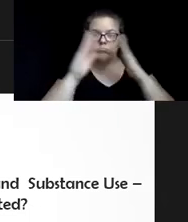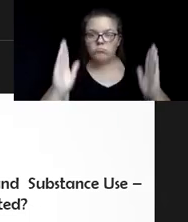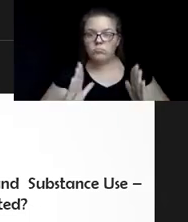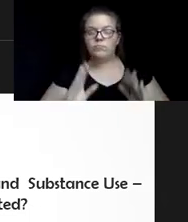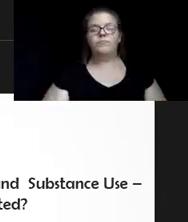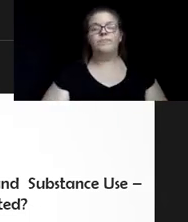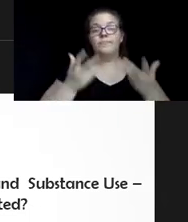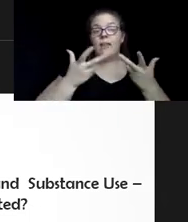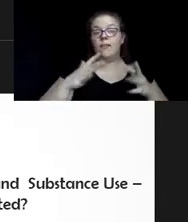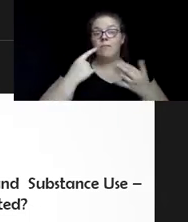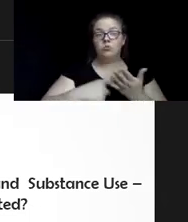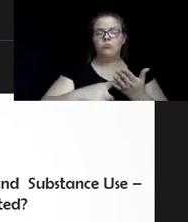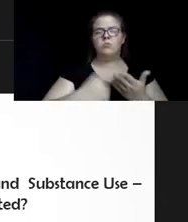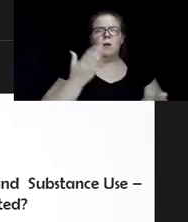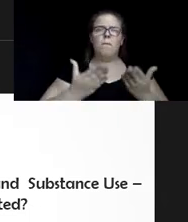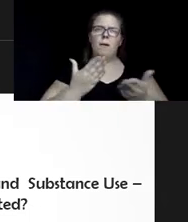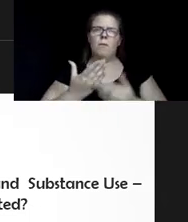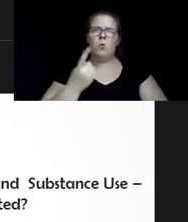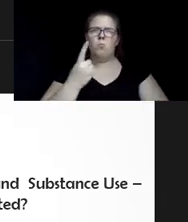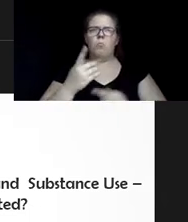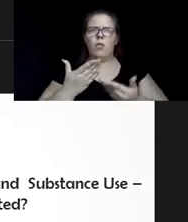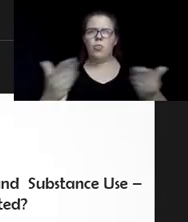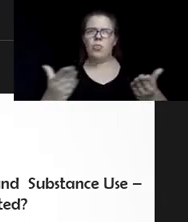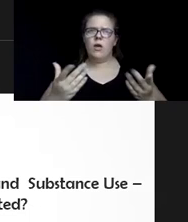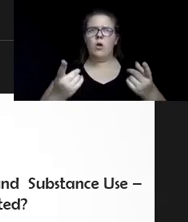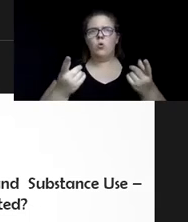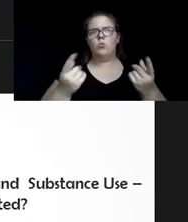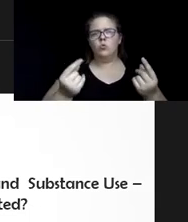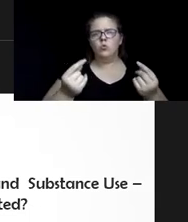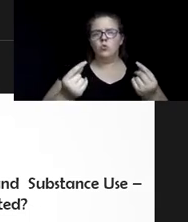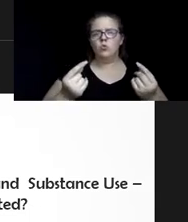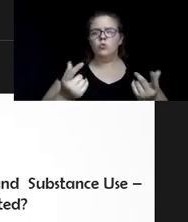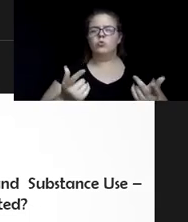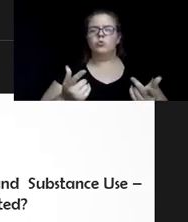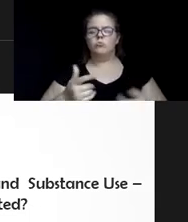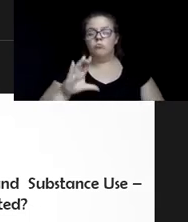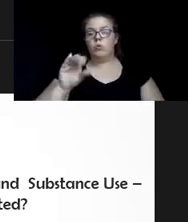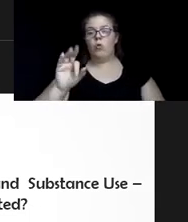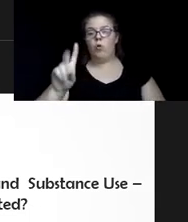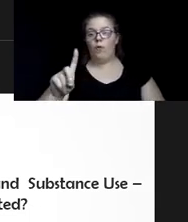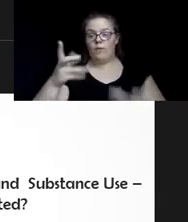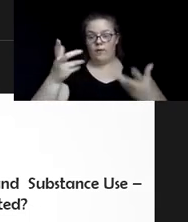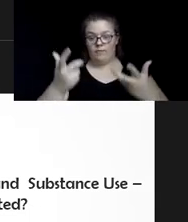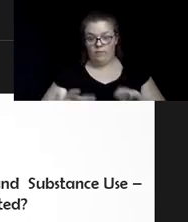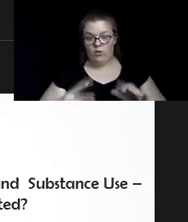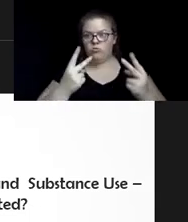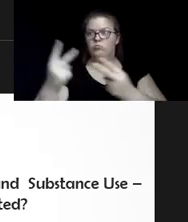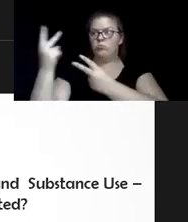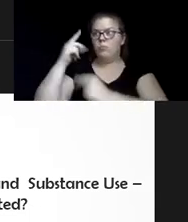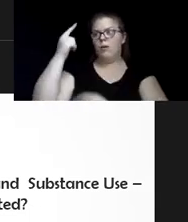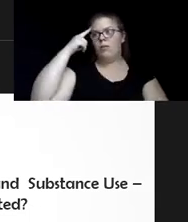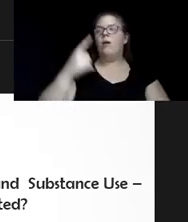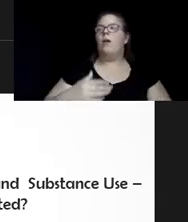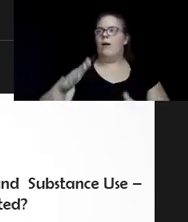maybe they could do one thing that they'll be glad they did later on after COVID is over, which we know it will be over at some point. So maybe